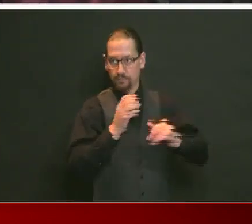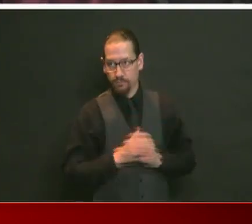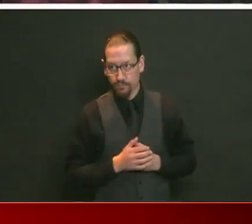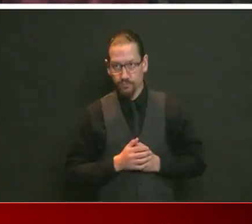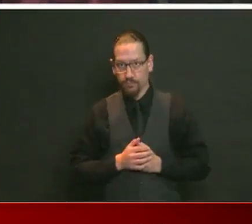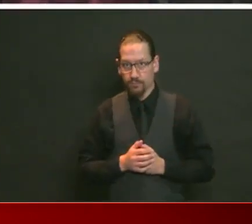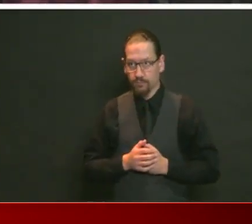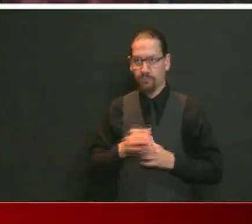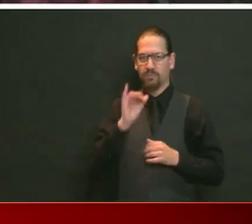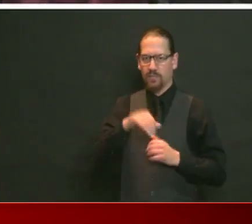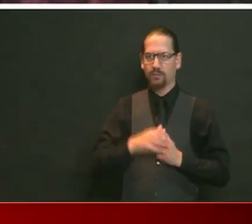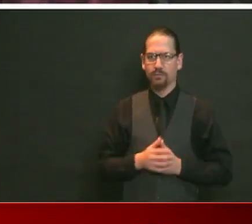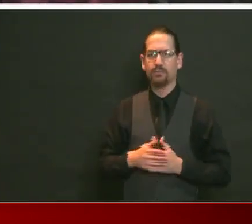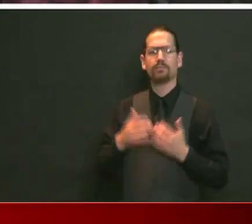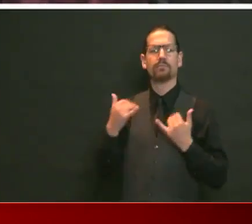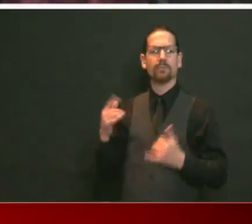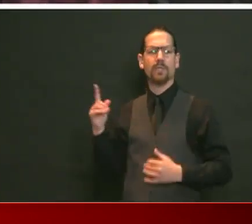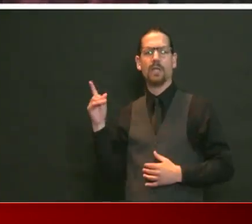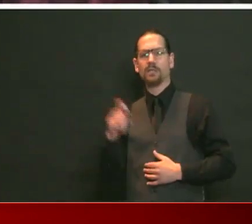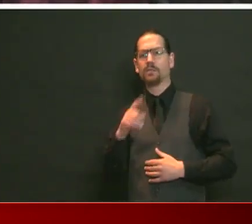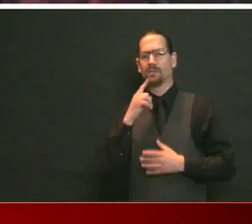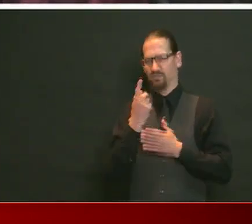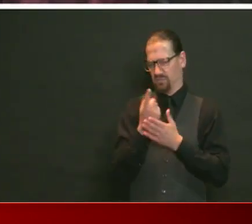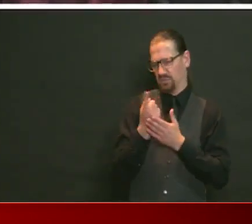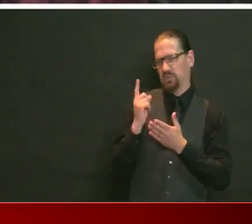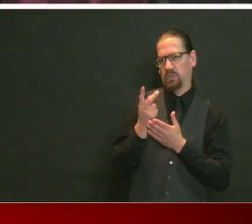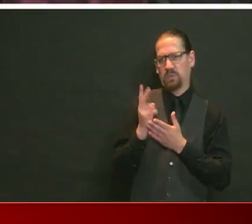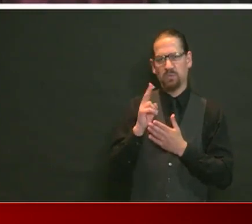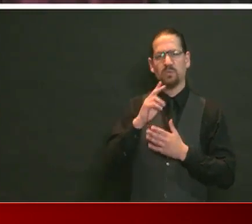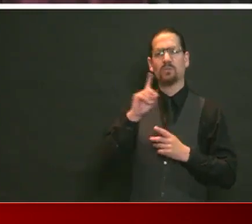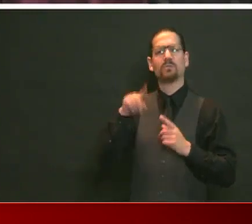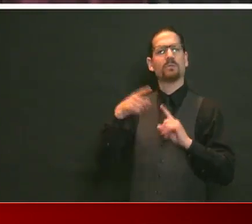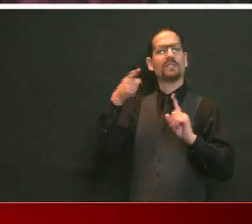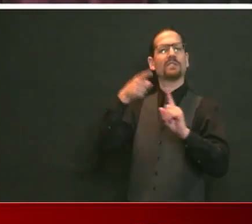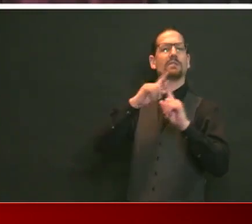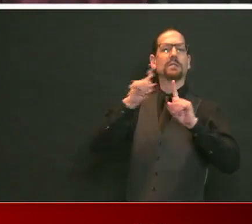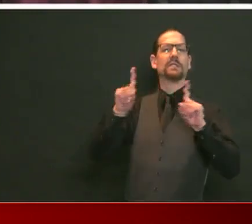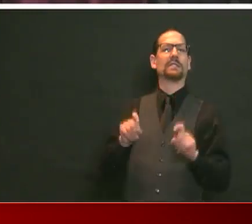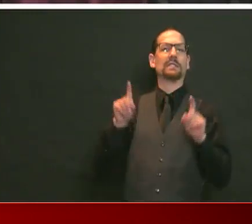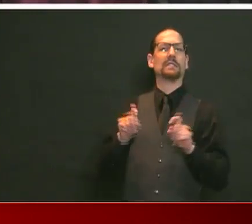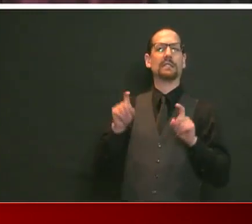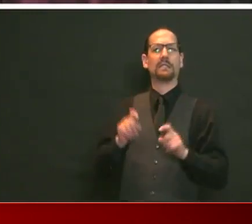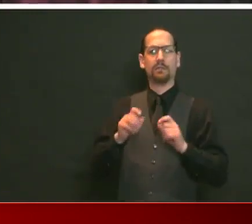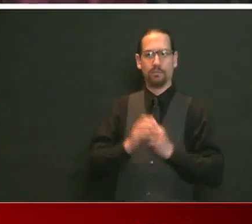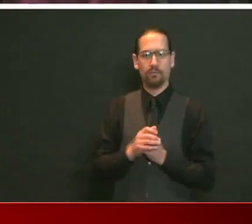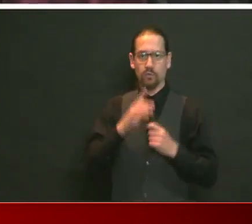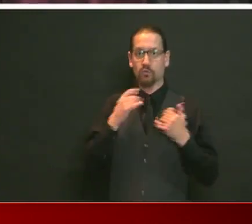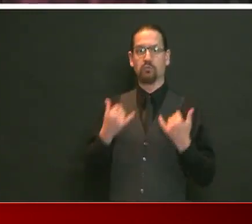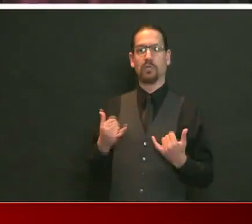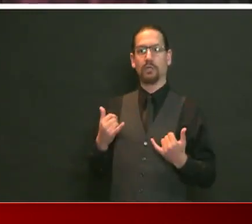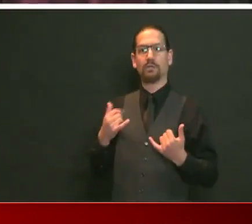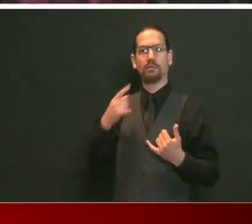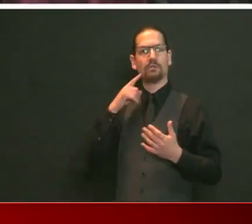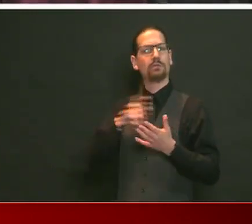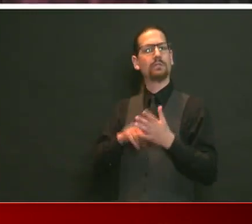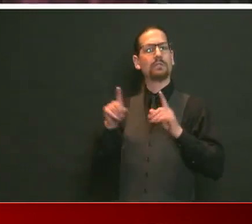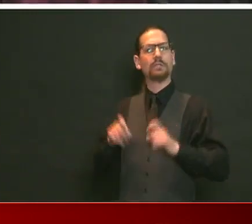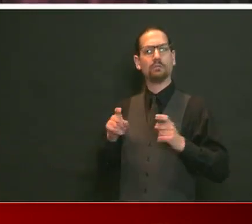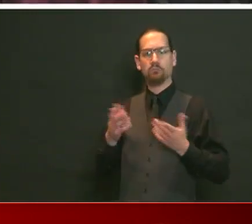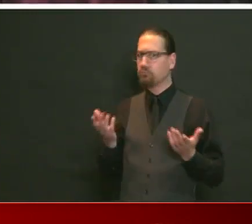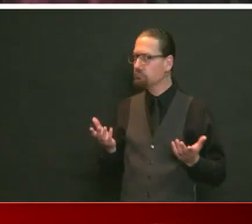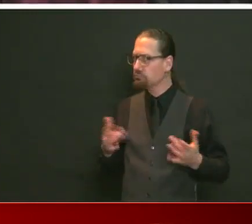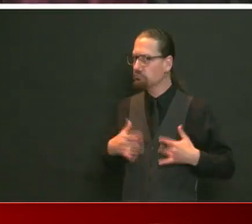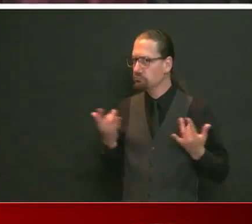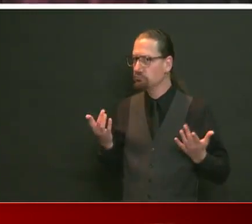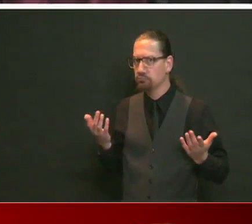and ramping up the tests. Where do we stand today, and what have you found from